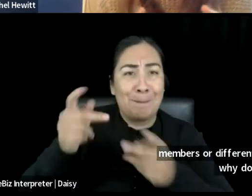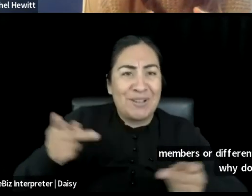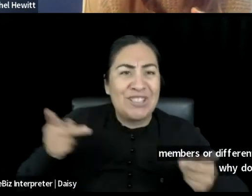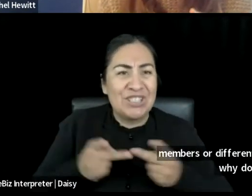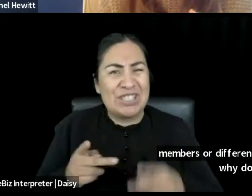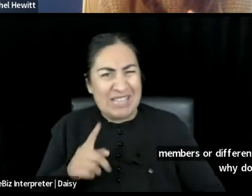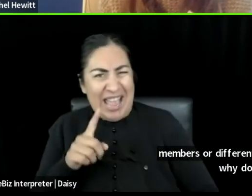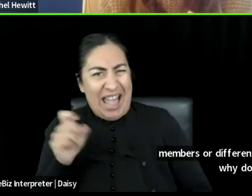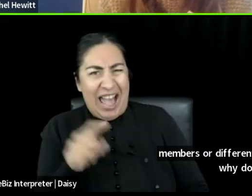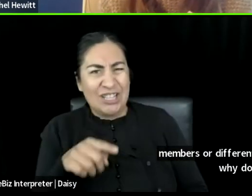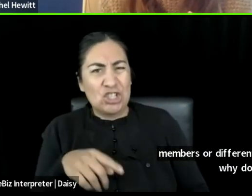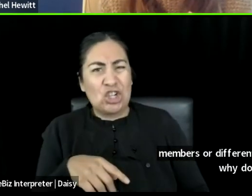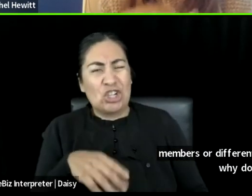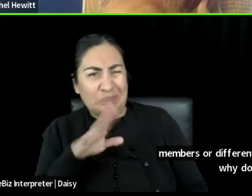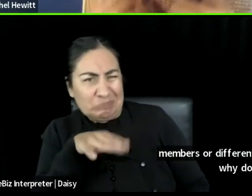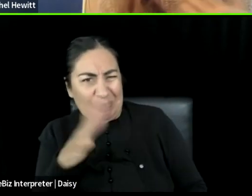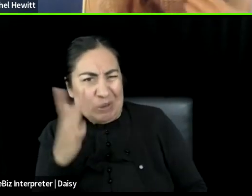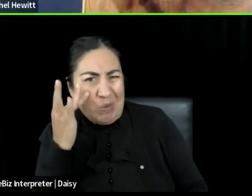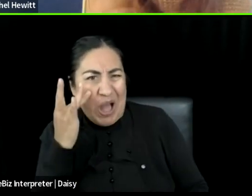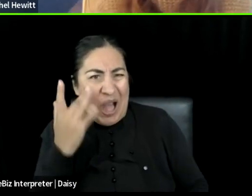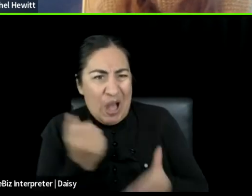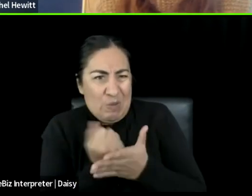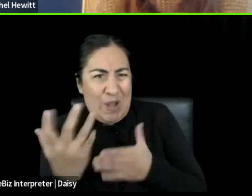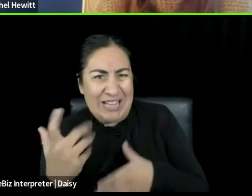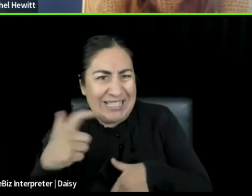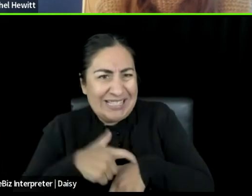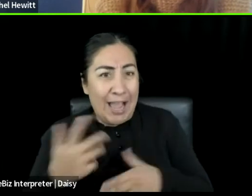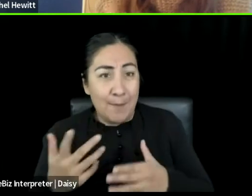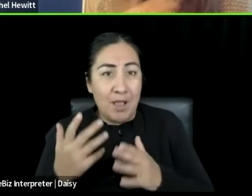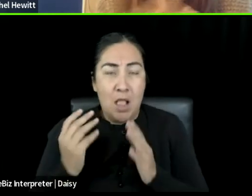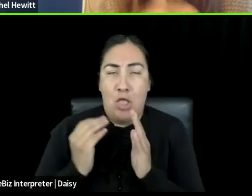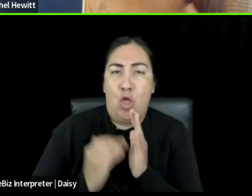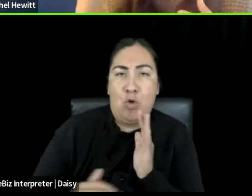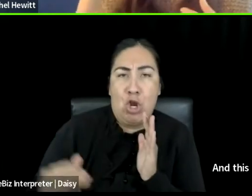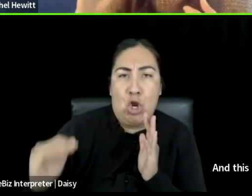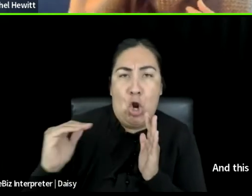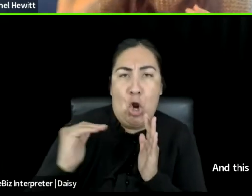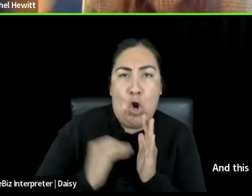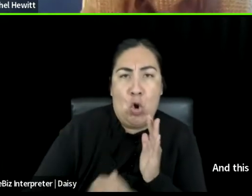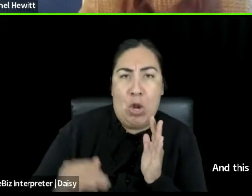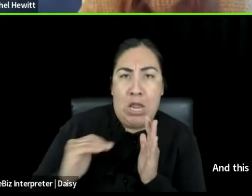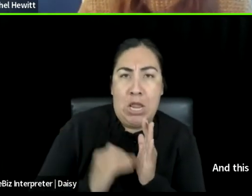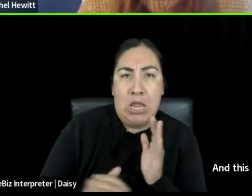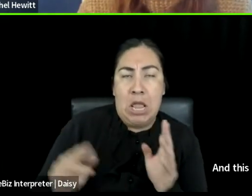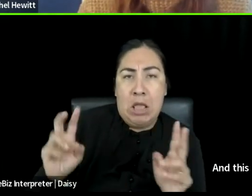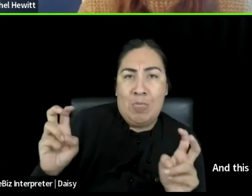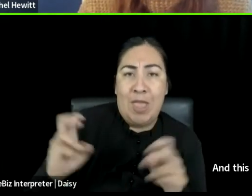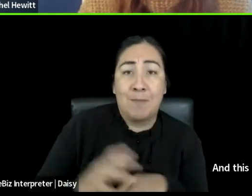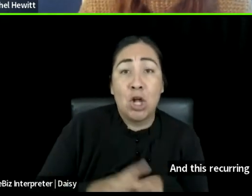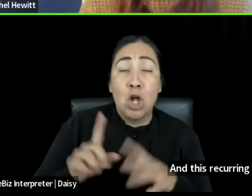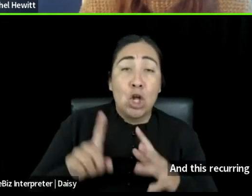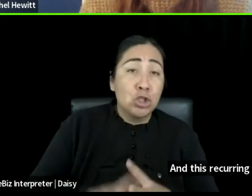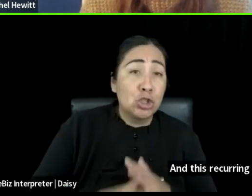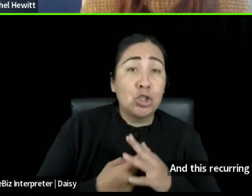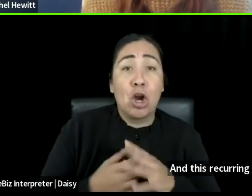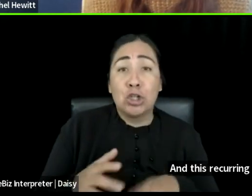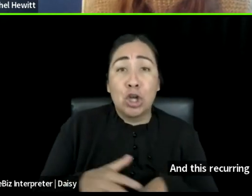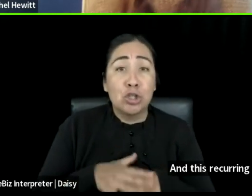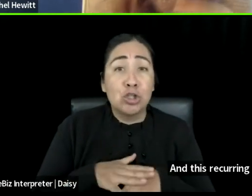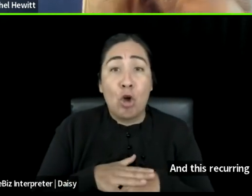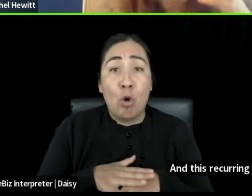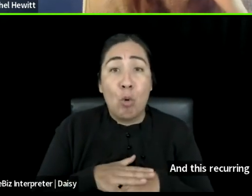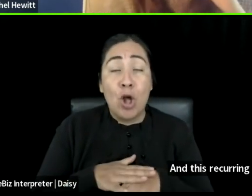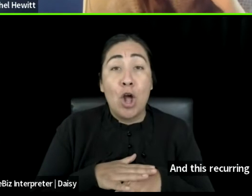And this recurring theme of start slow to go quickly with alacrity and listening,